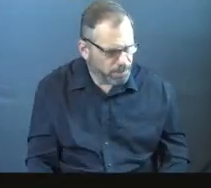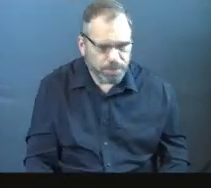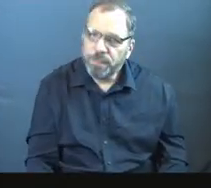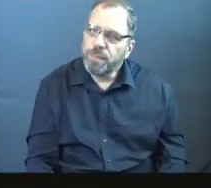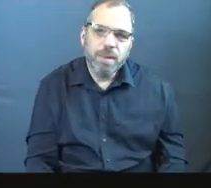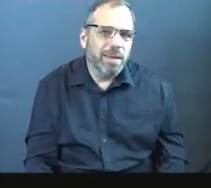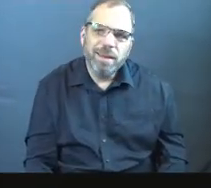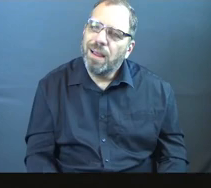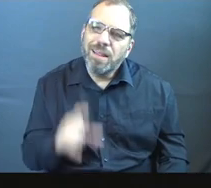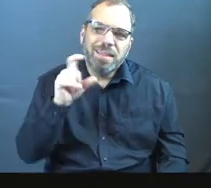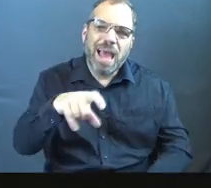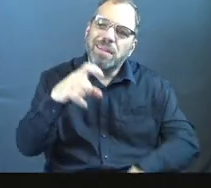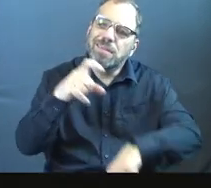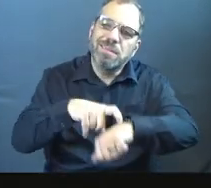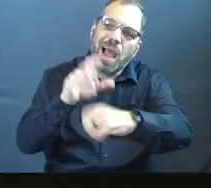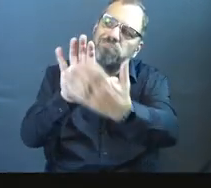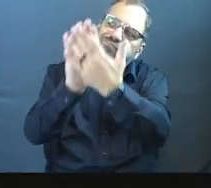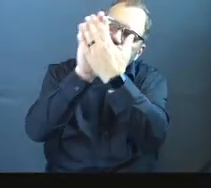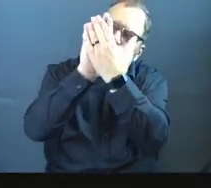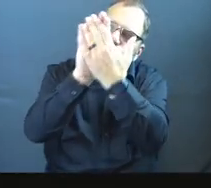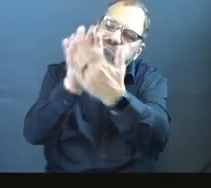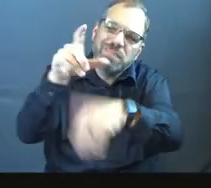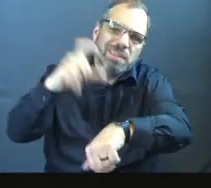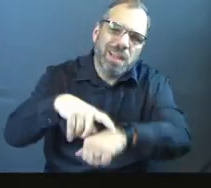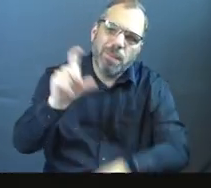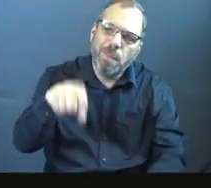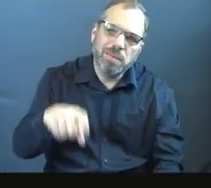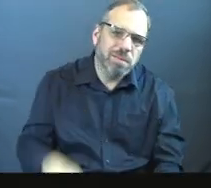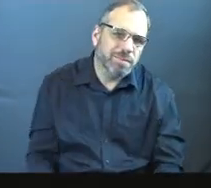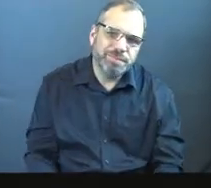We got to spend that time with him.